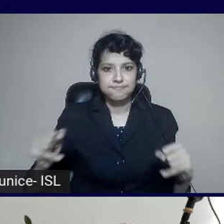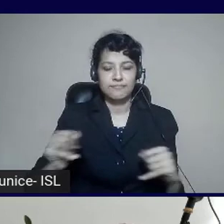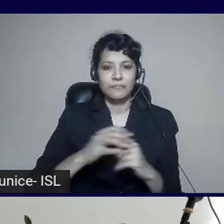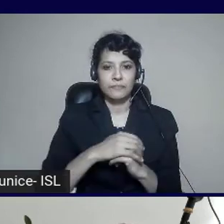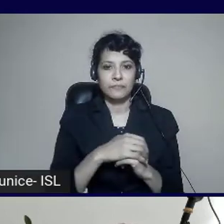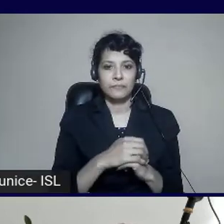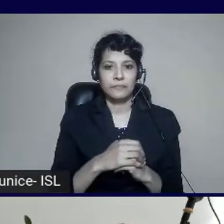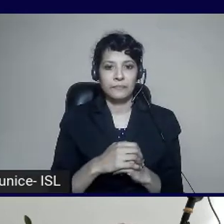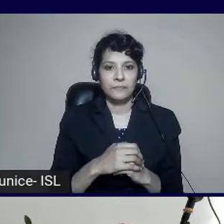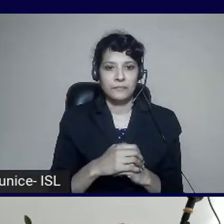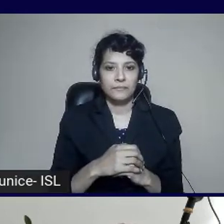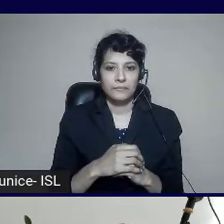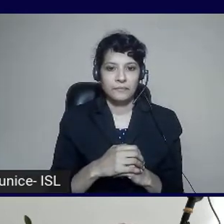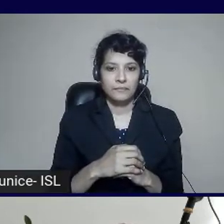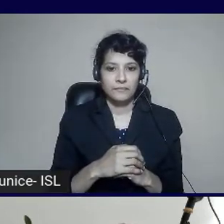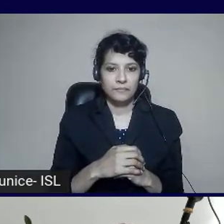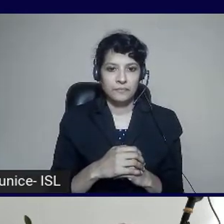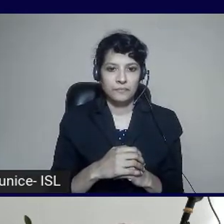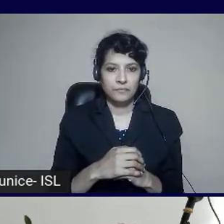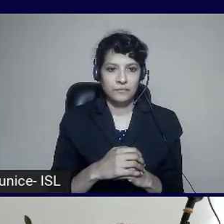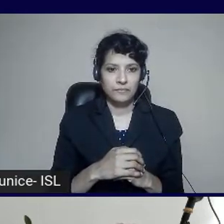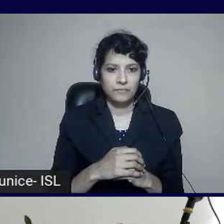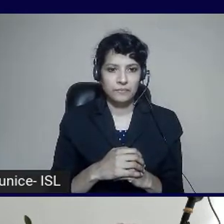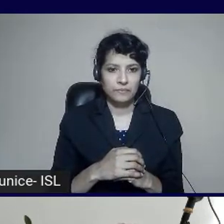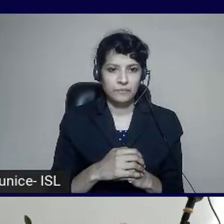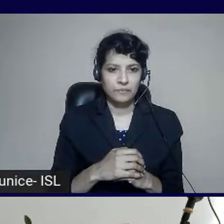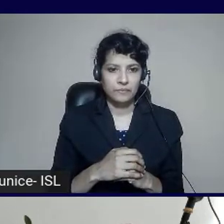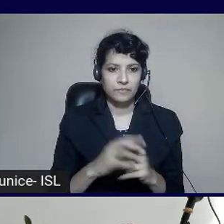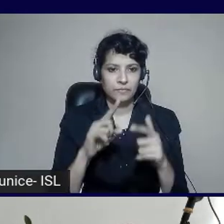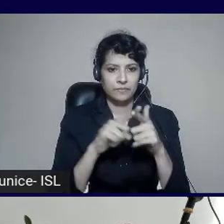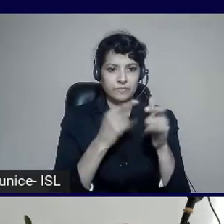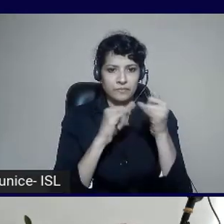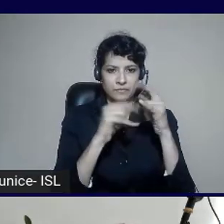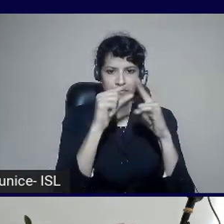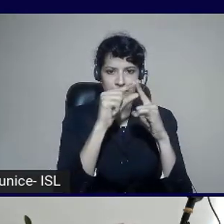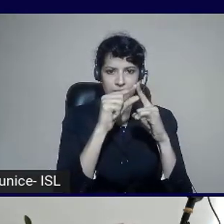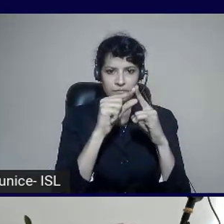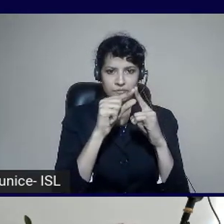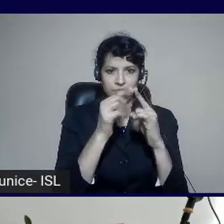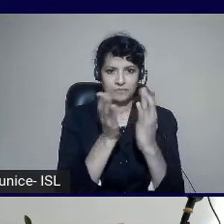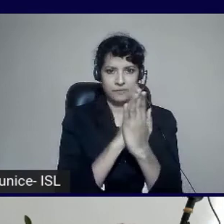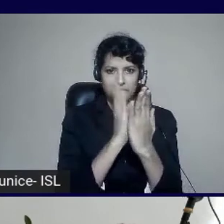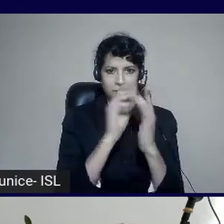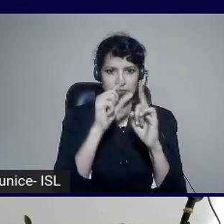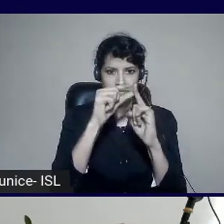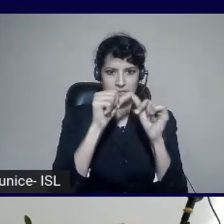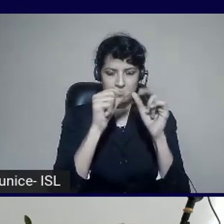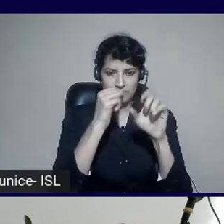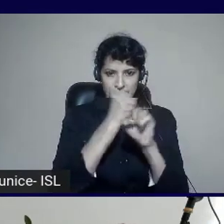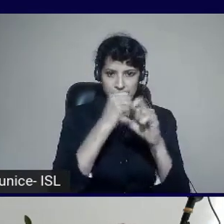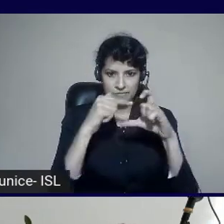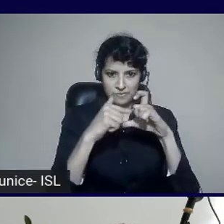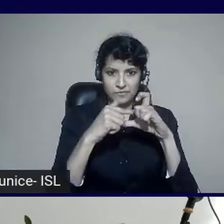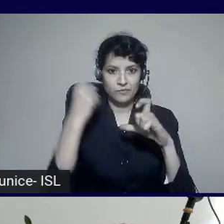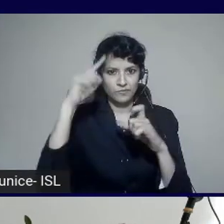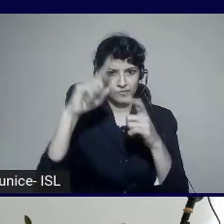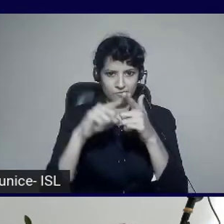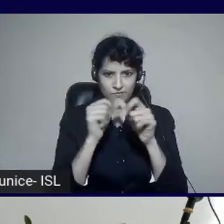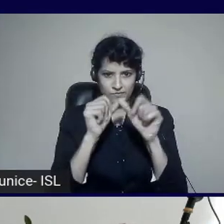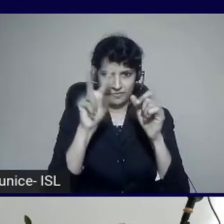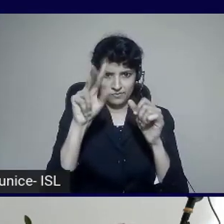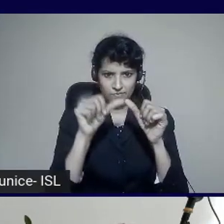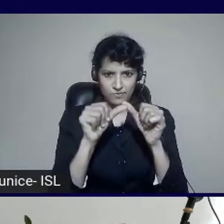readers. And then it's got a JSP page, which is a nice HTML for Java. And then it goes in and finds a token.